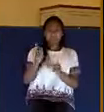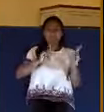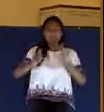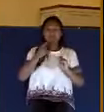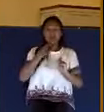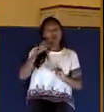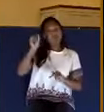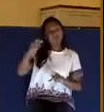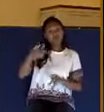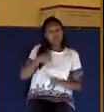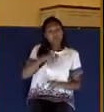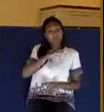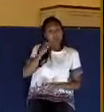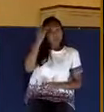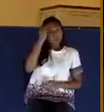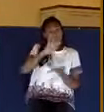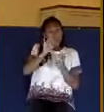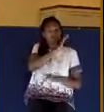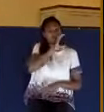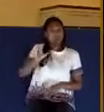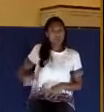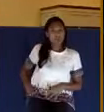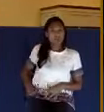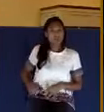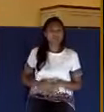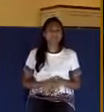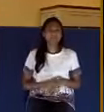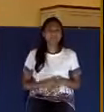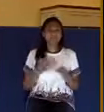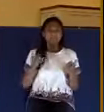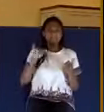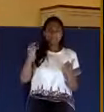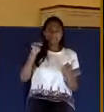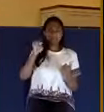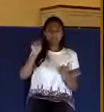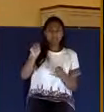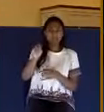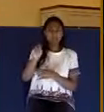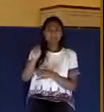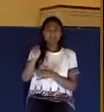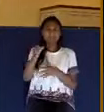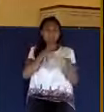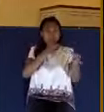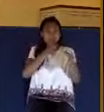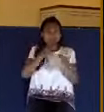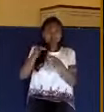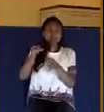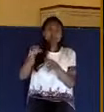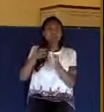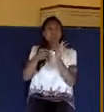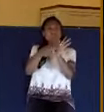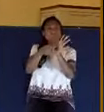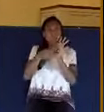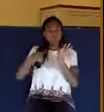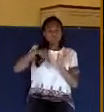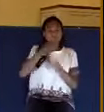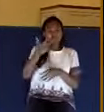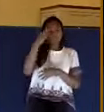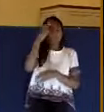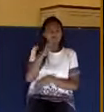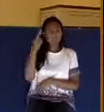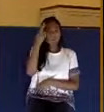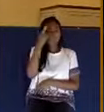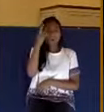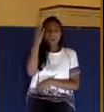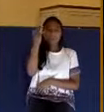know the Lord Jesus Christ. So what James is going to do here in this passage is just show us three reasons why